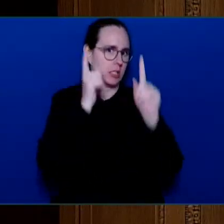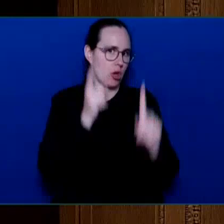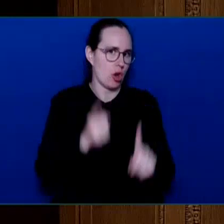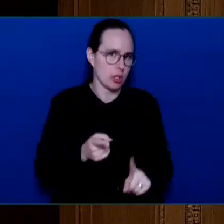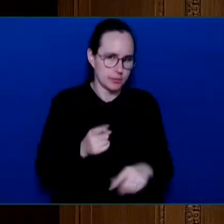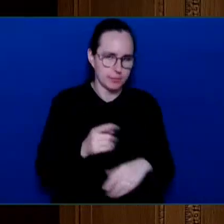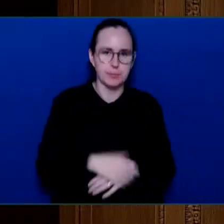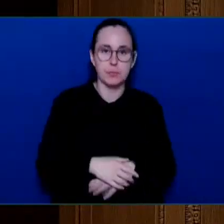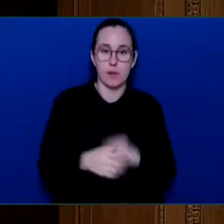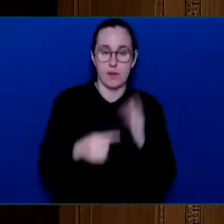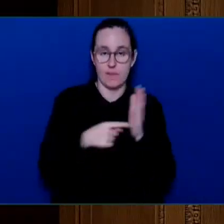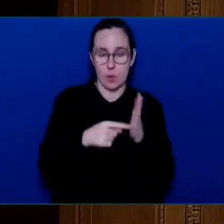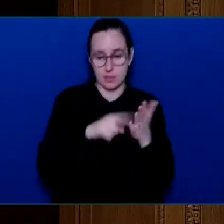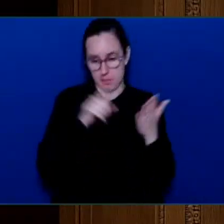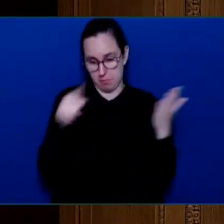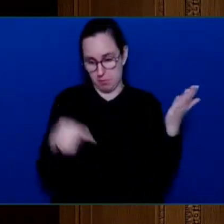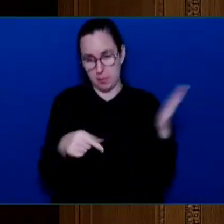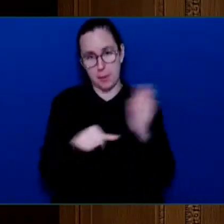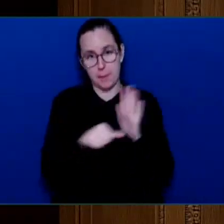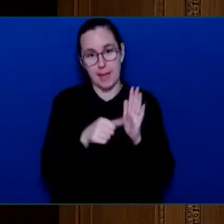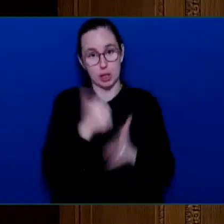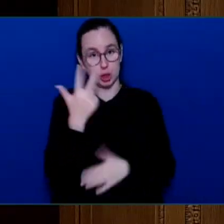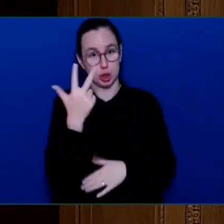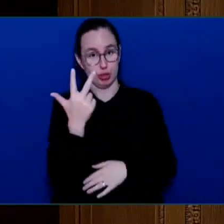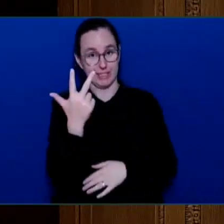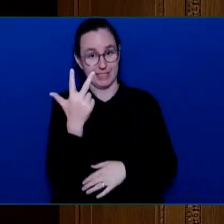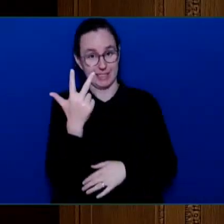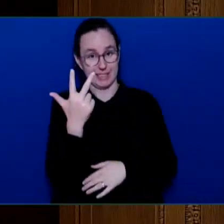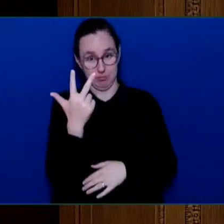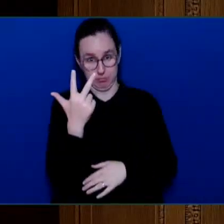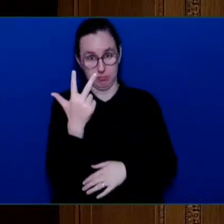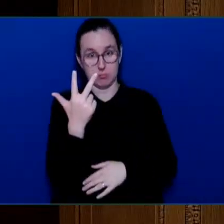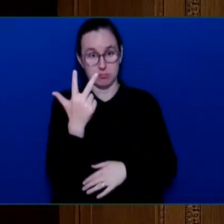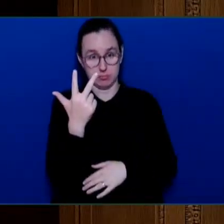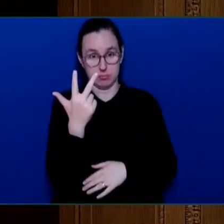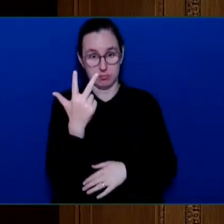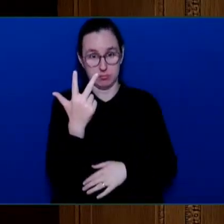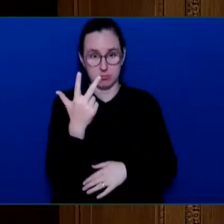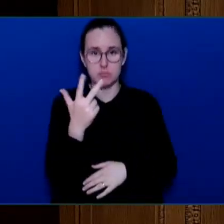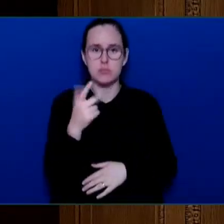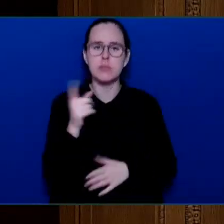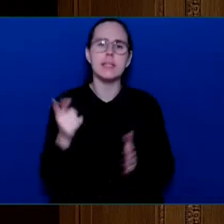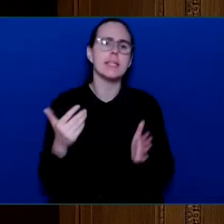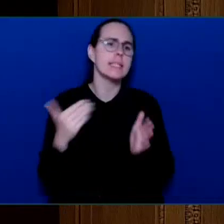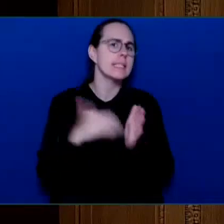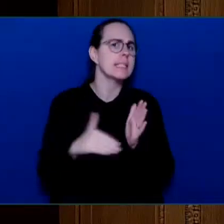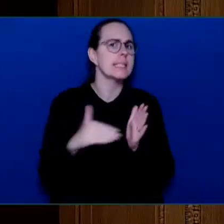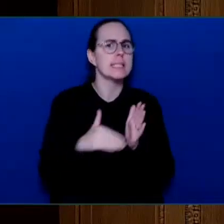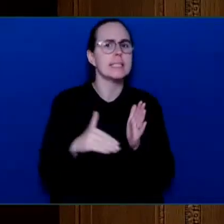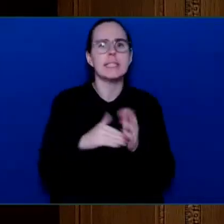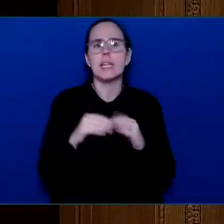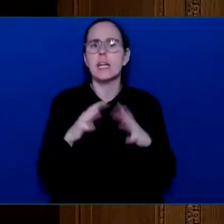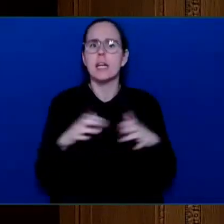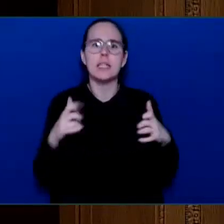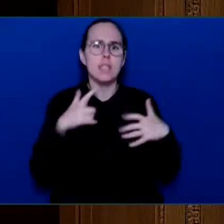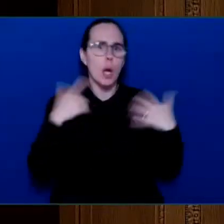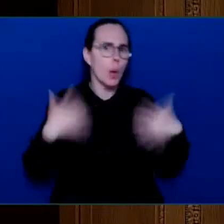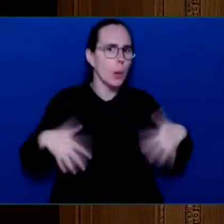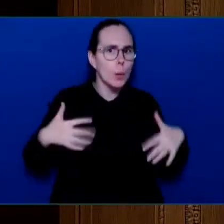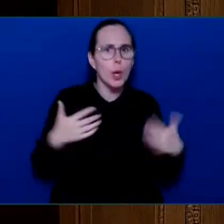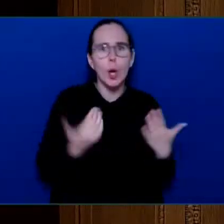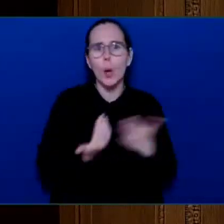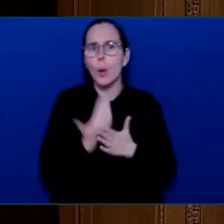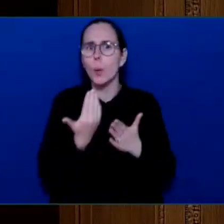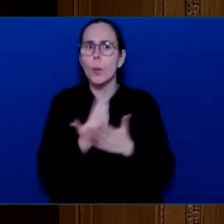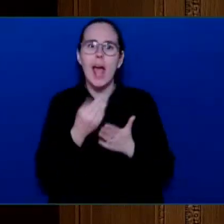The Minister stands up. He has repeatedly in this House and says, Well, look, there's going to be all these new economic opportunities that are going to be sufficient to offset the loss